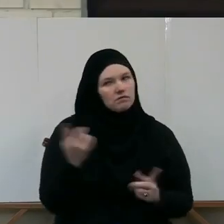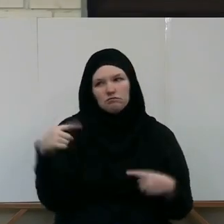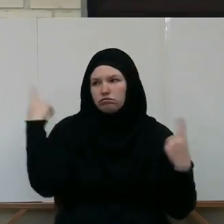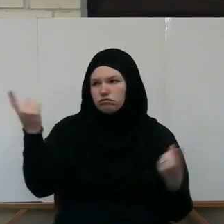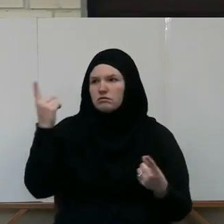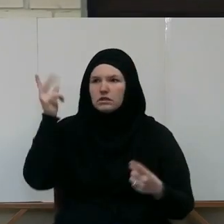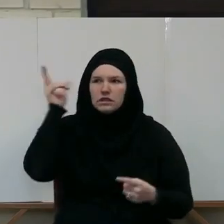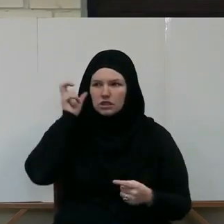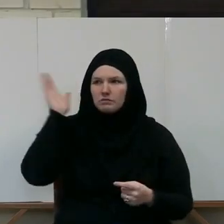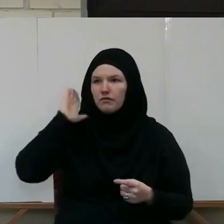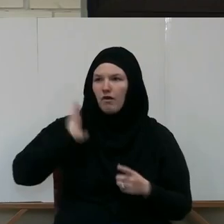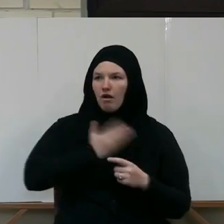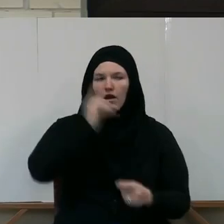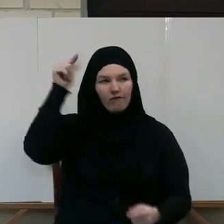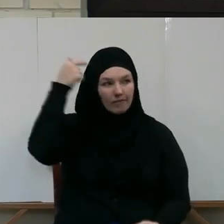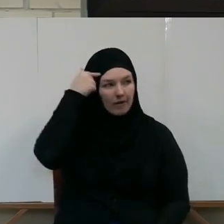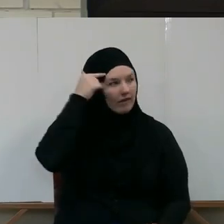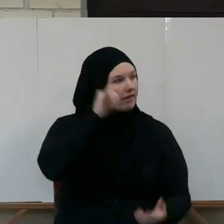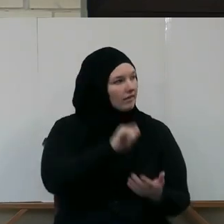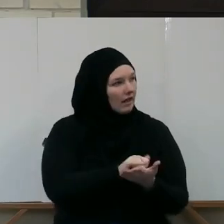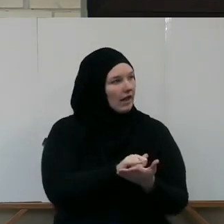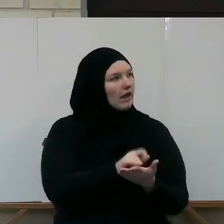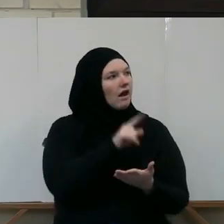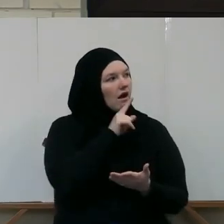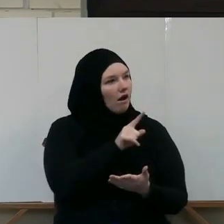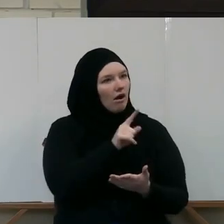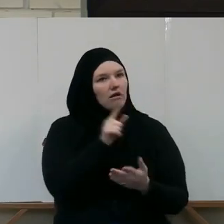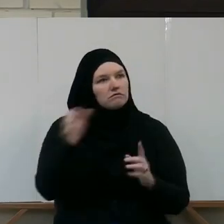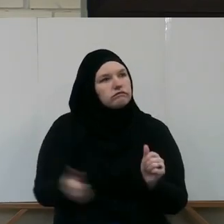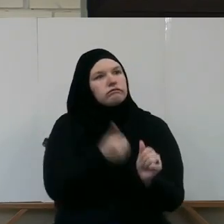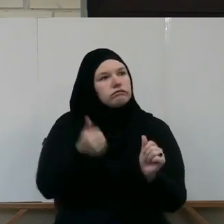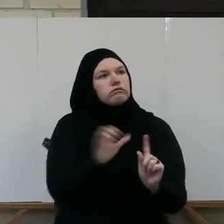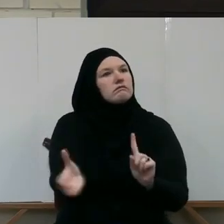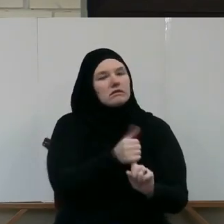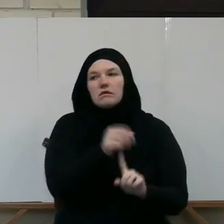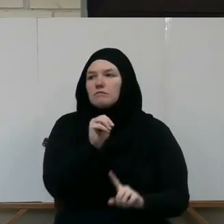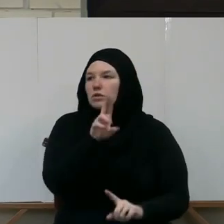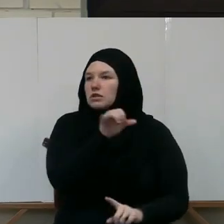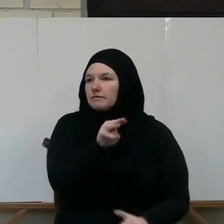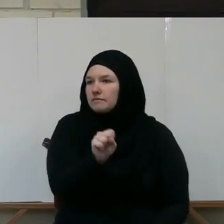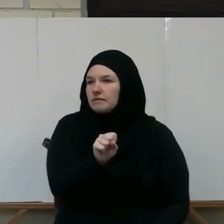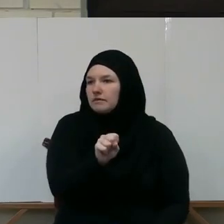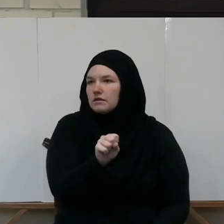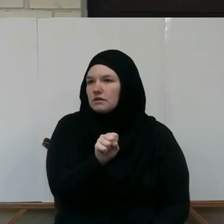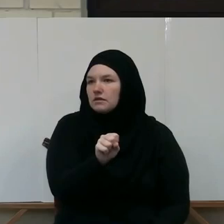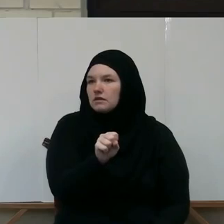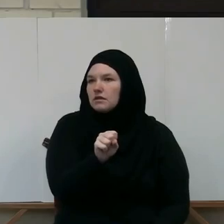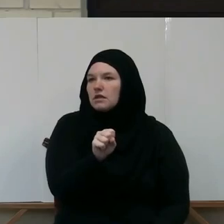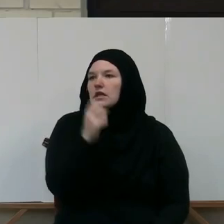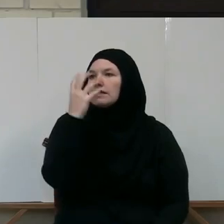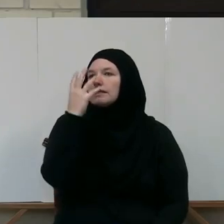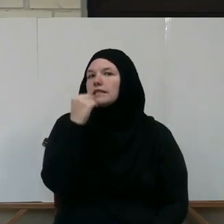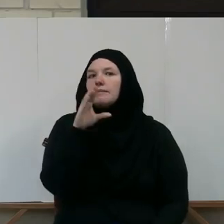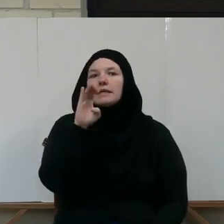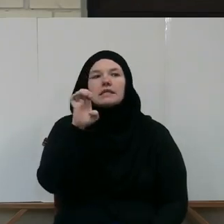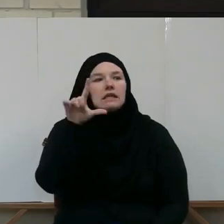by our government that they are after Muslims as they claim they are sleeping cells, they are